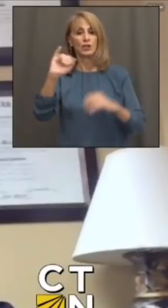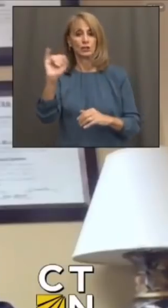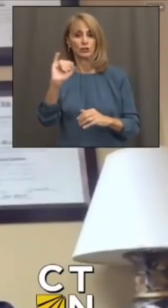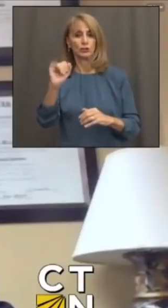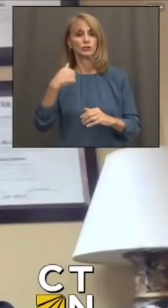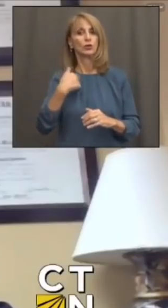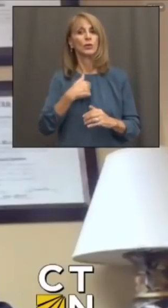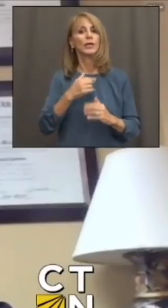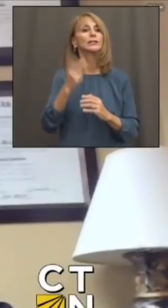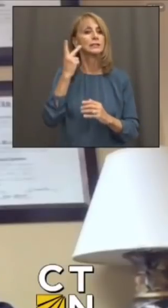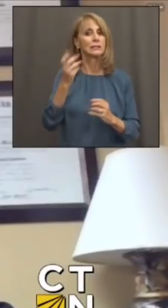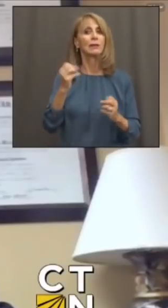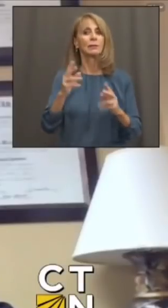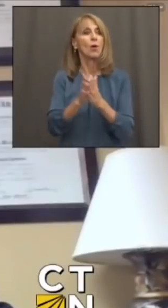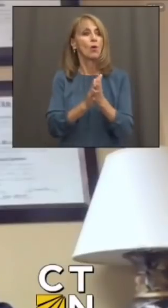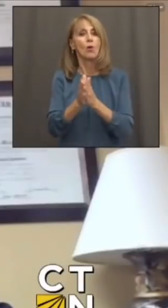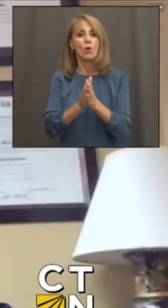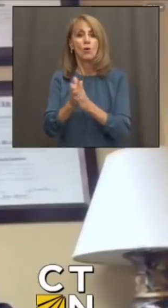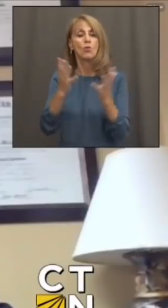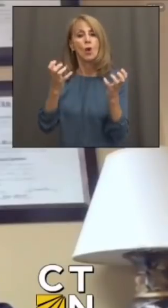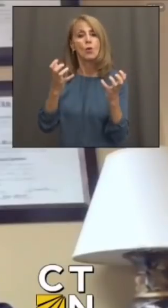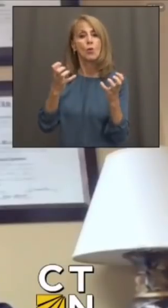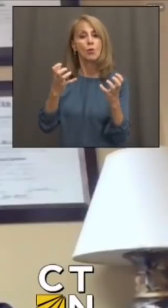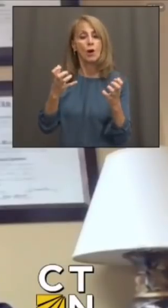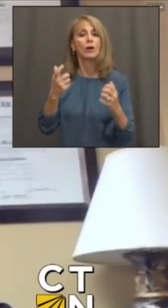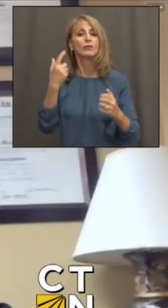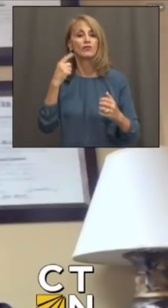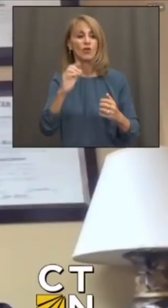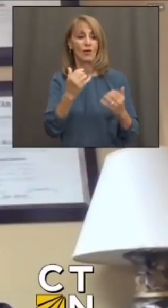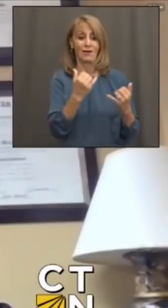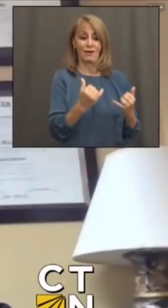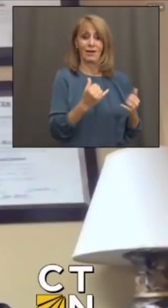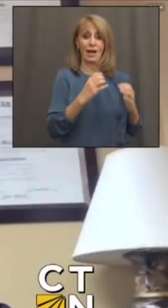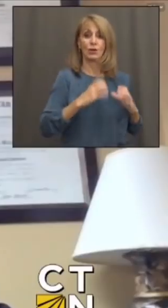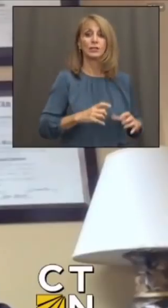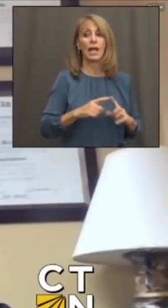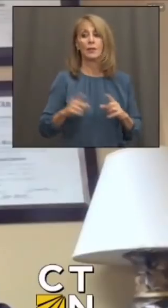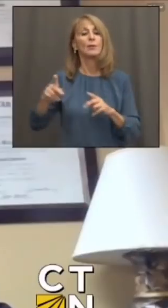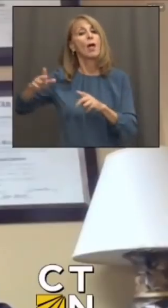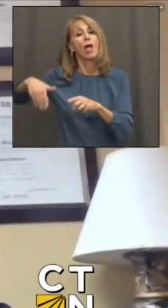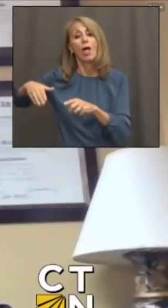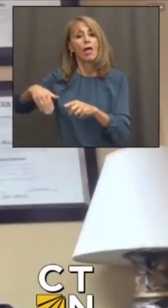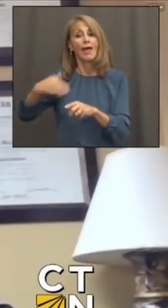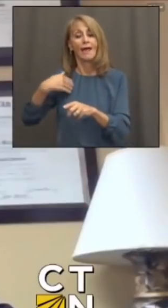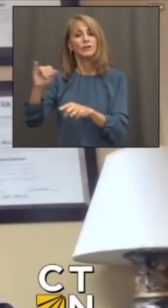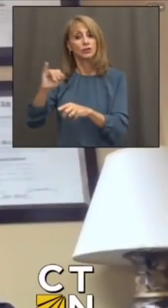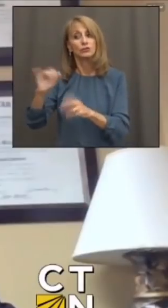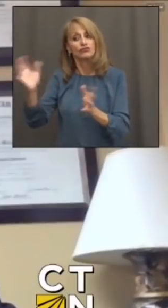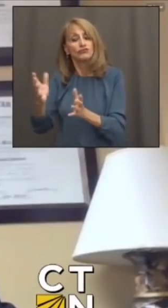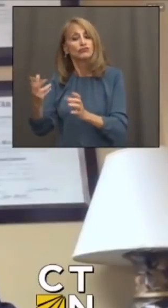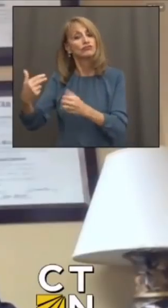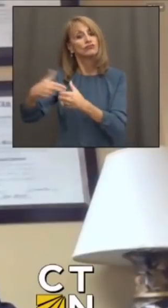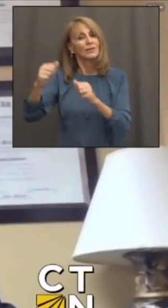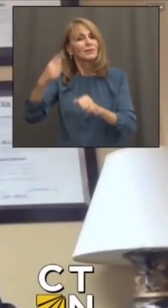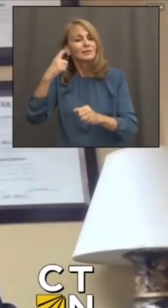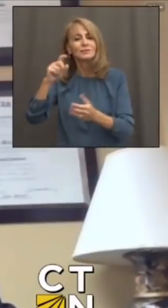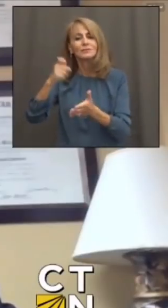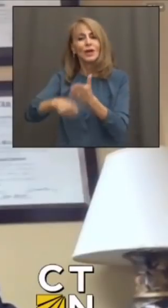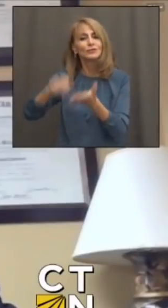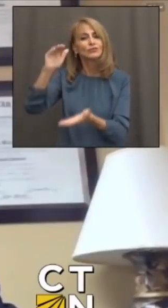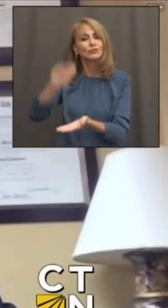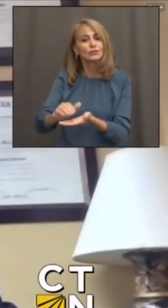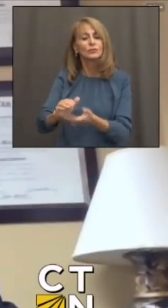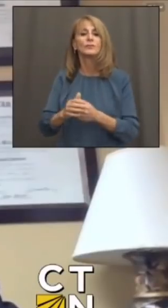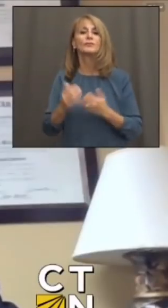interest and activity for our current customers as well as uninsured. And we also roughly have about 10